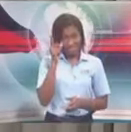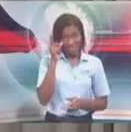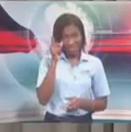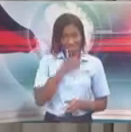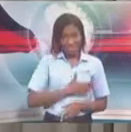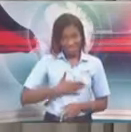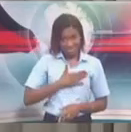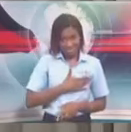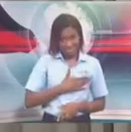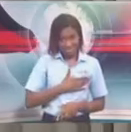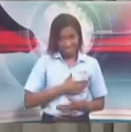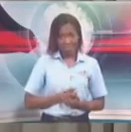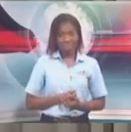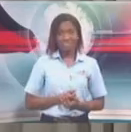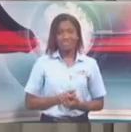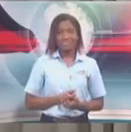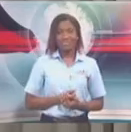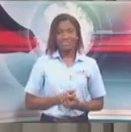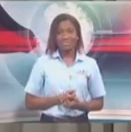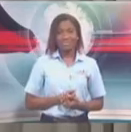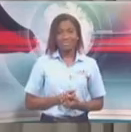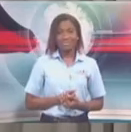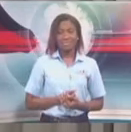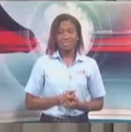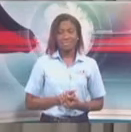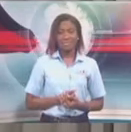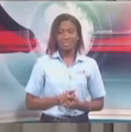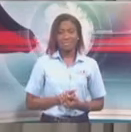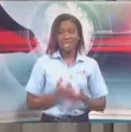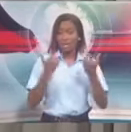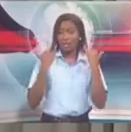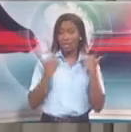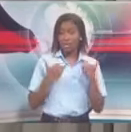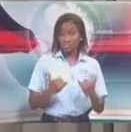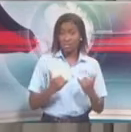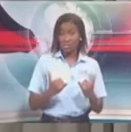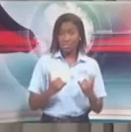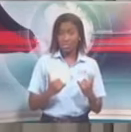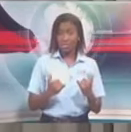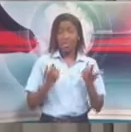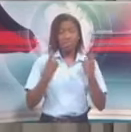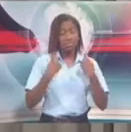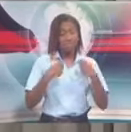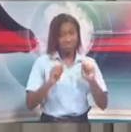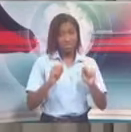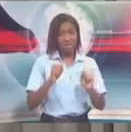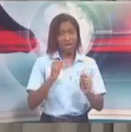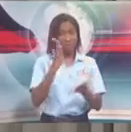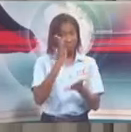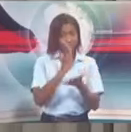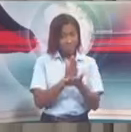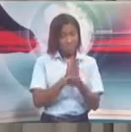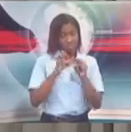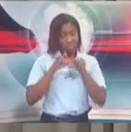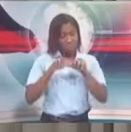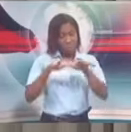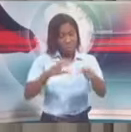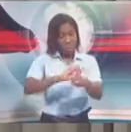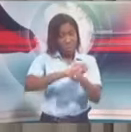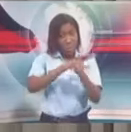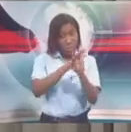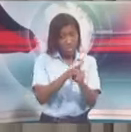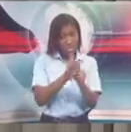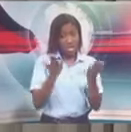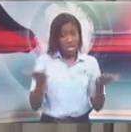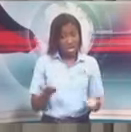receive from the public health experts. The management of preventing the spread of the COVID-19 has been going fairly well in